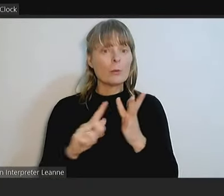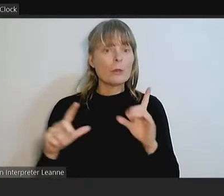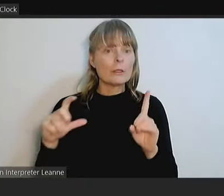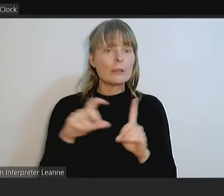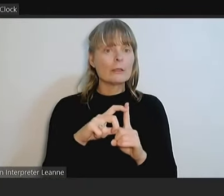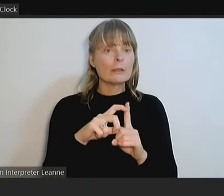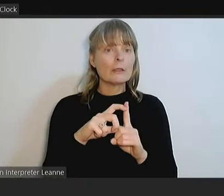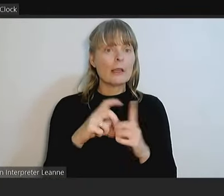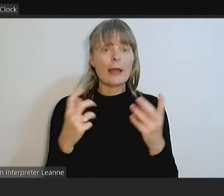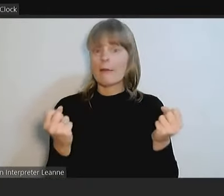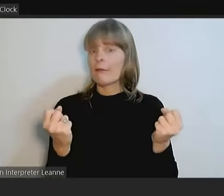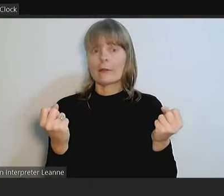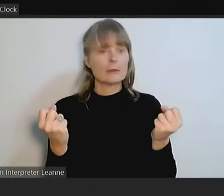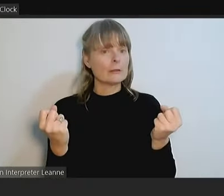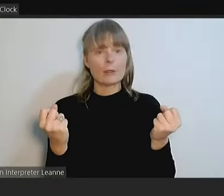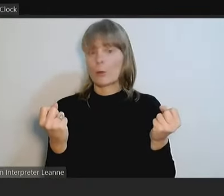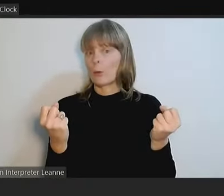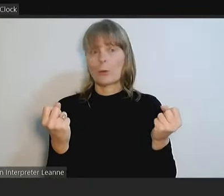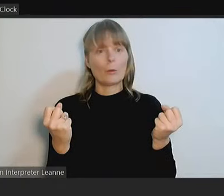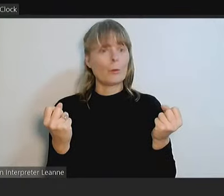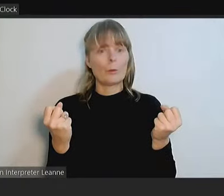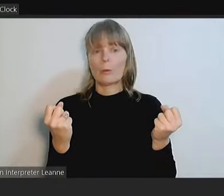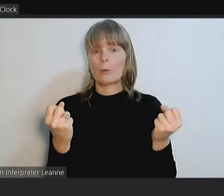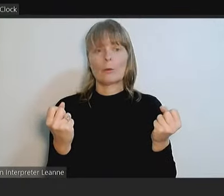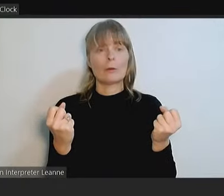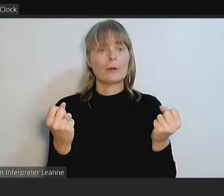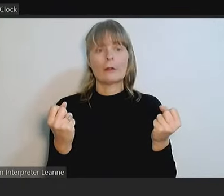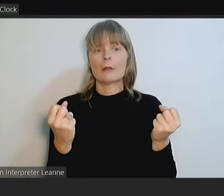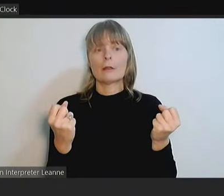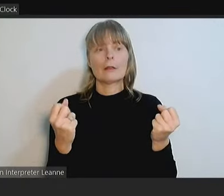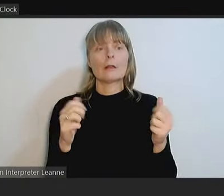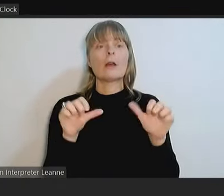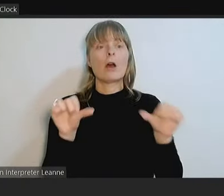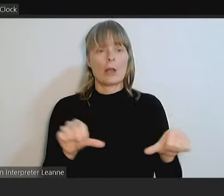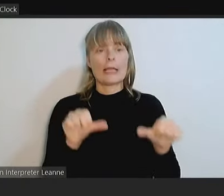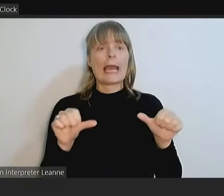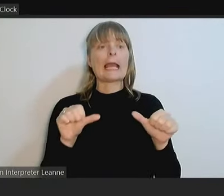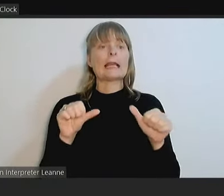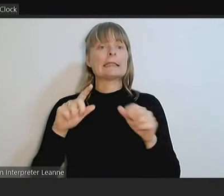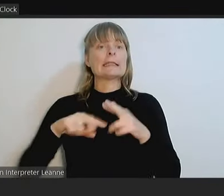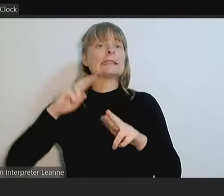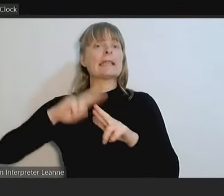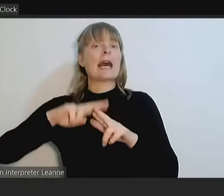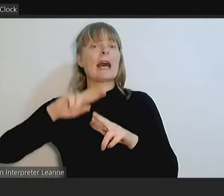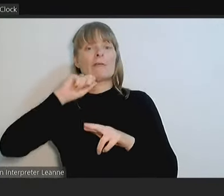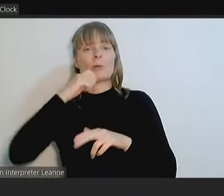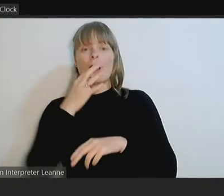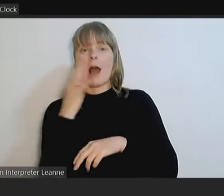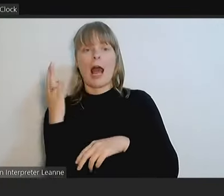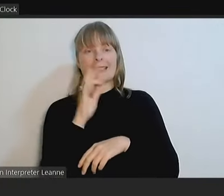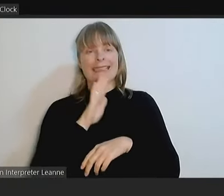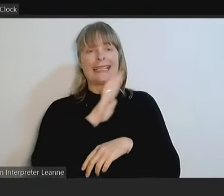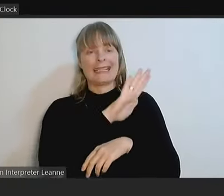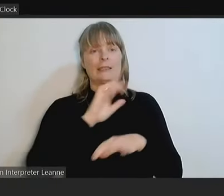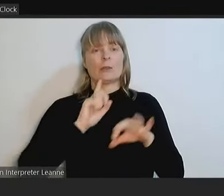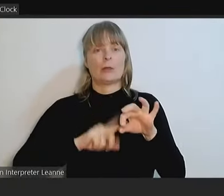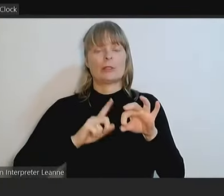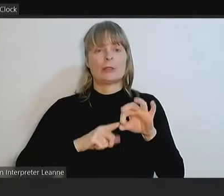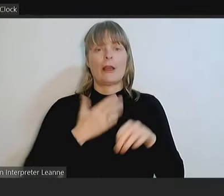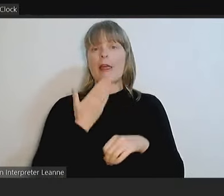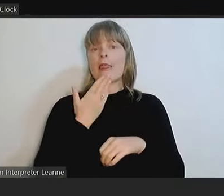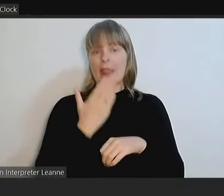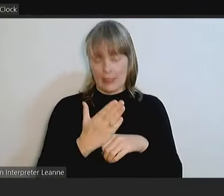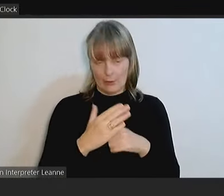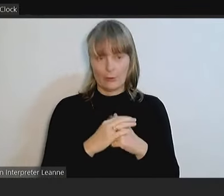No? Then I'll hand that over to our officers to ask the question. Thank you. Thank you and through you, Mayor.